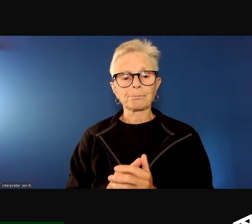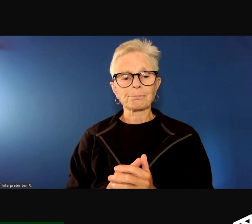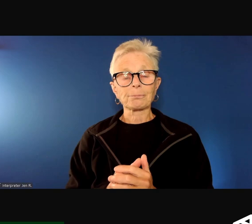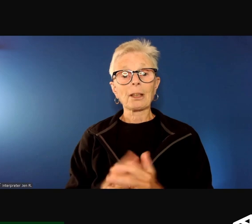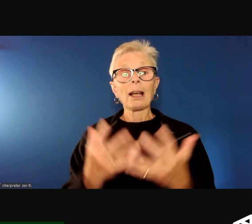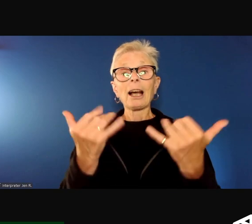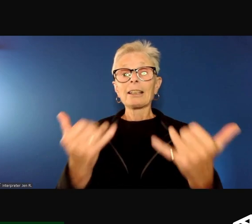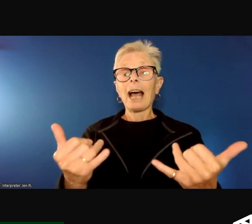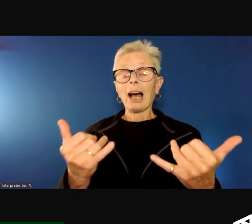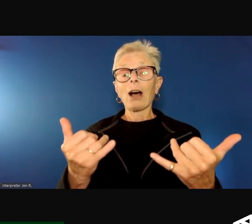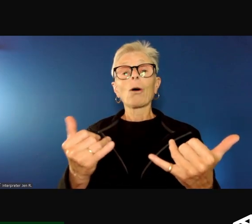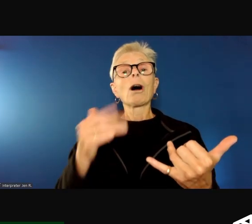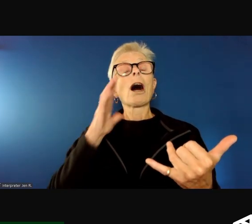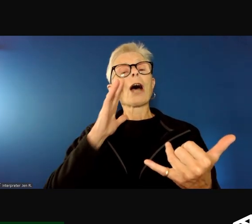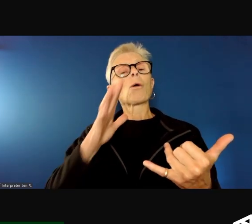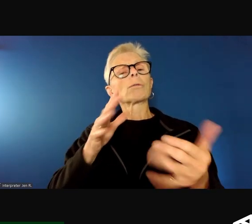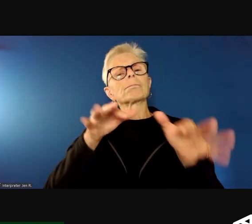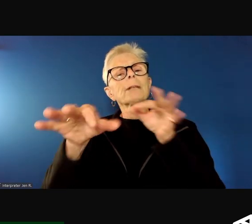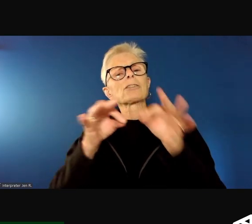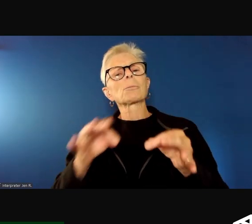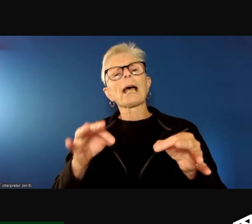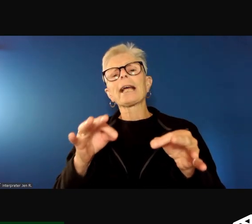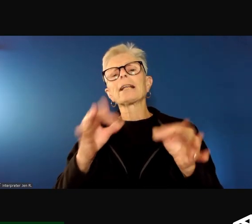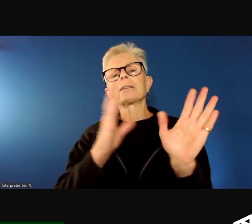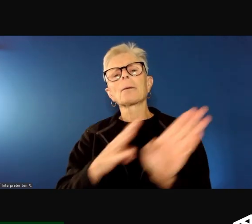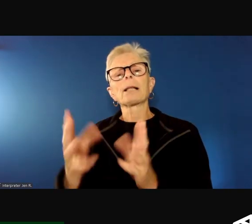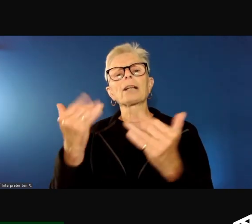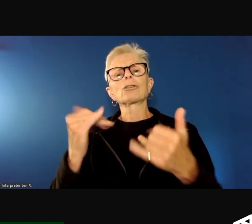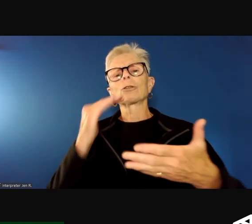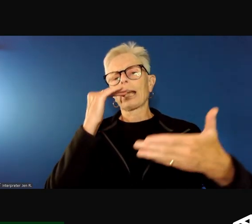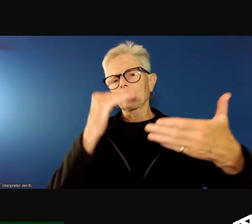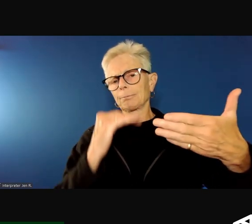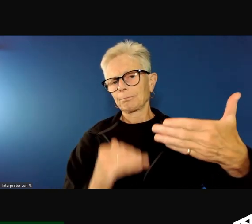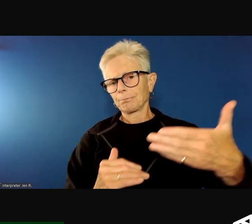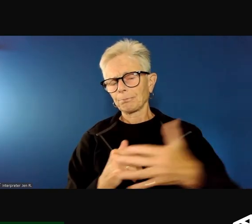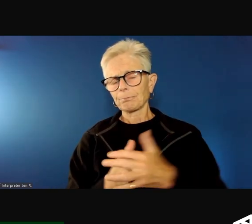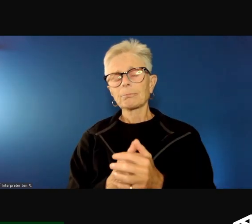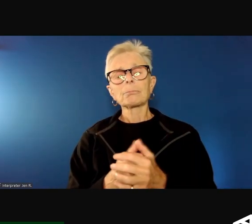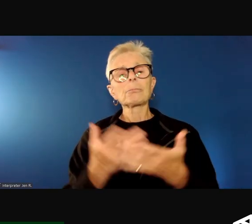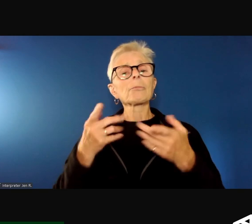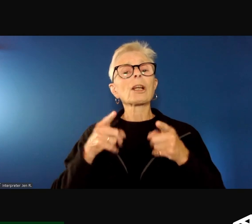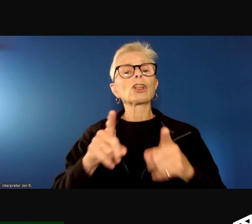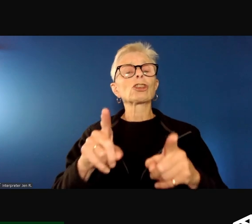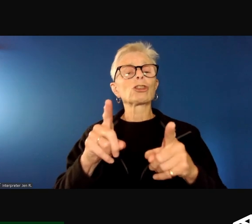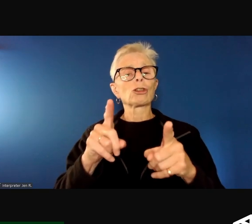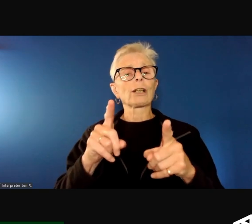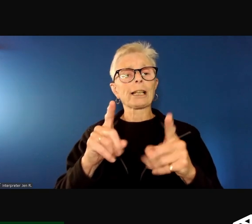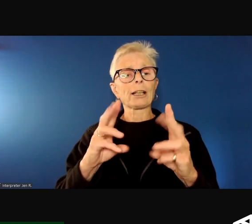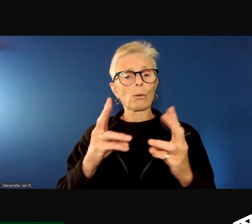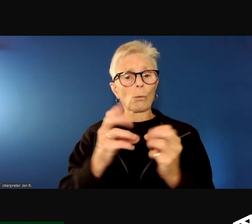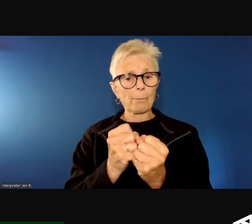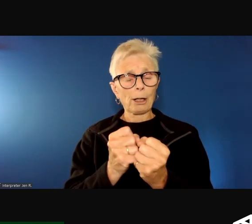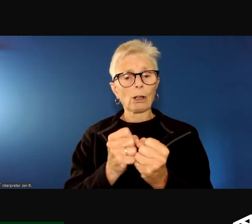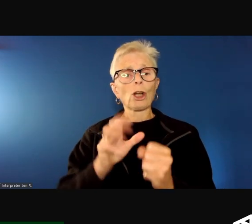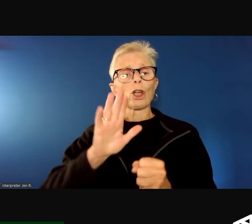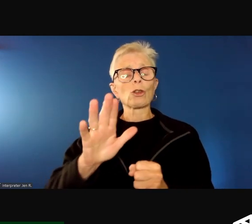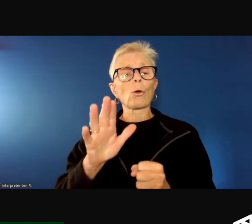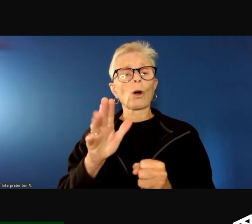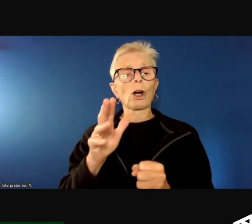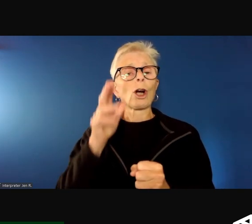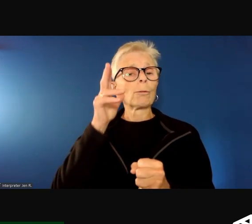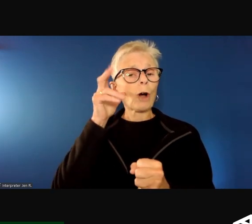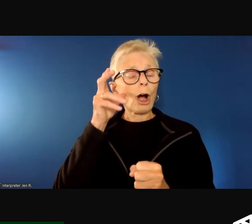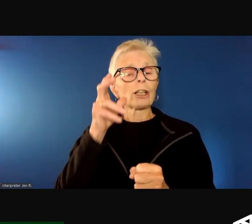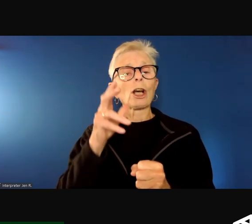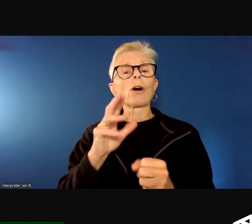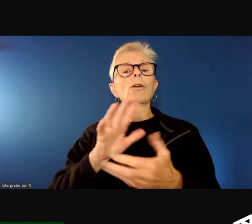Now I'd like to review our format for today's webinar. During the webinar, your audio, video,